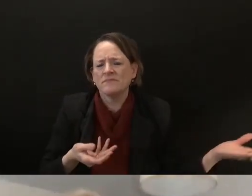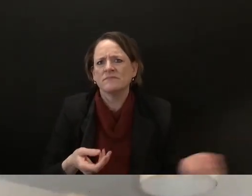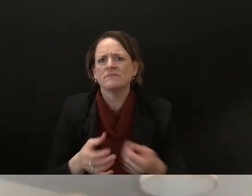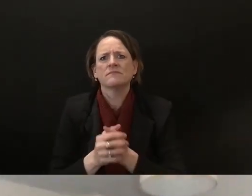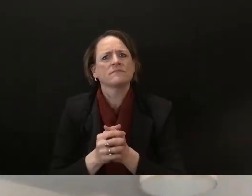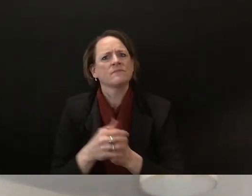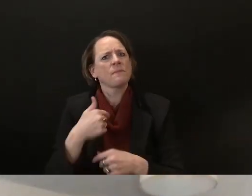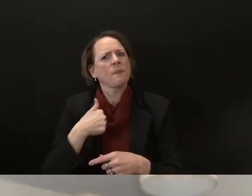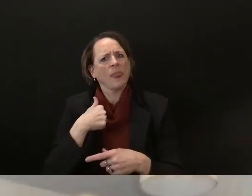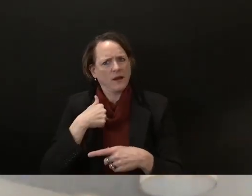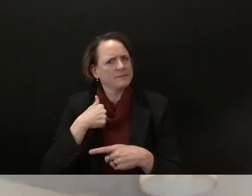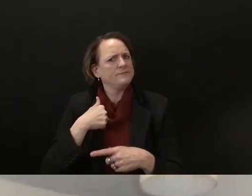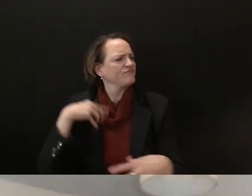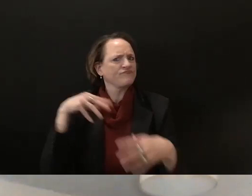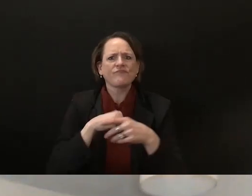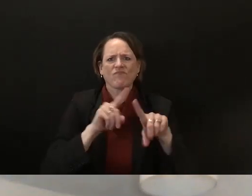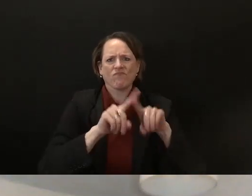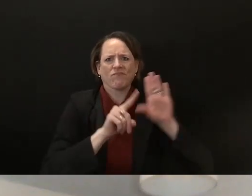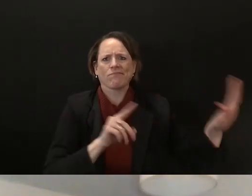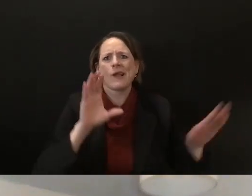started continue that work legislatively as well